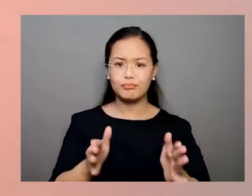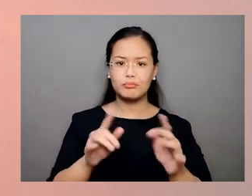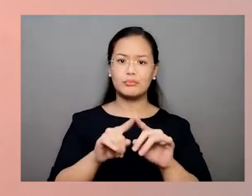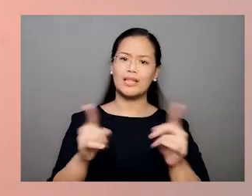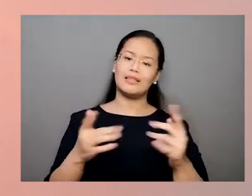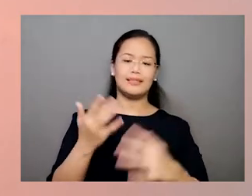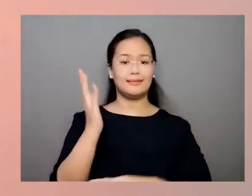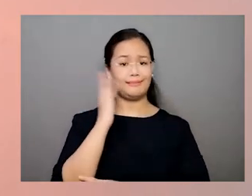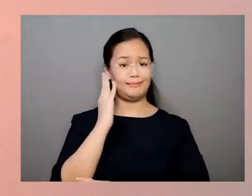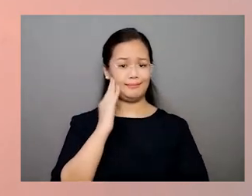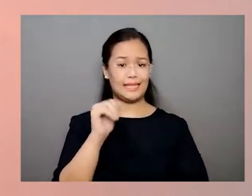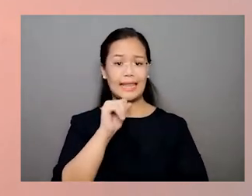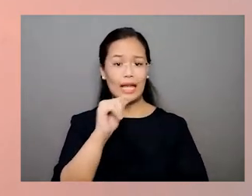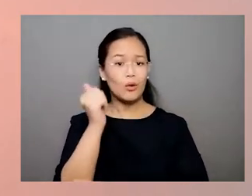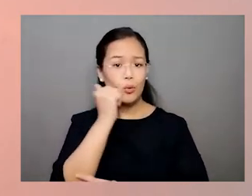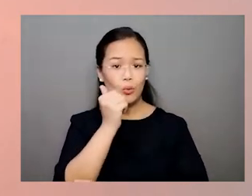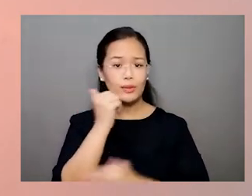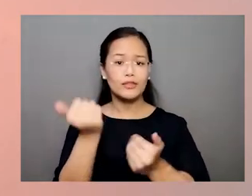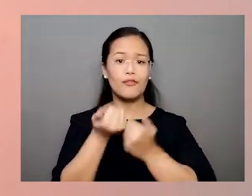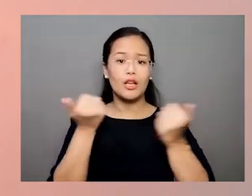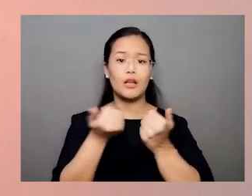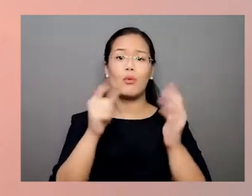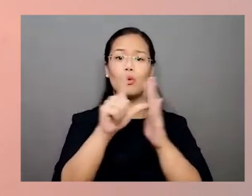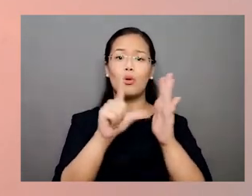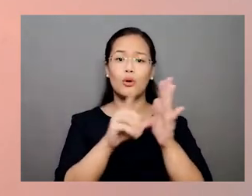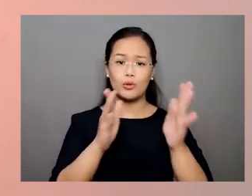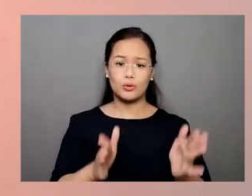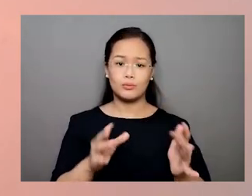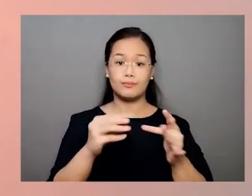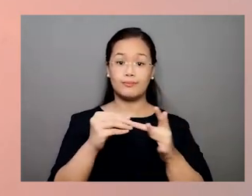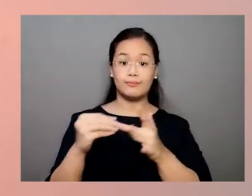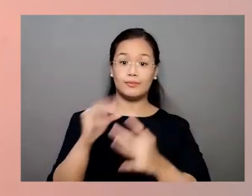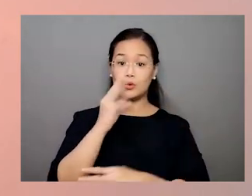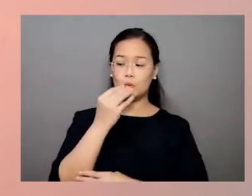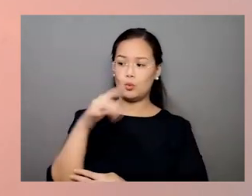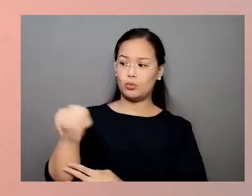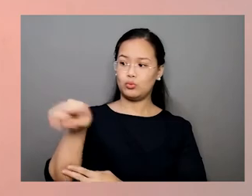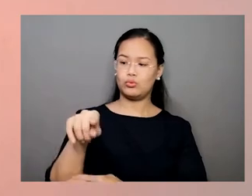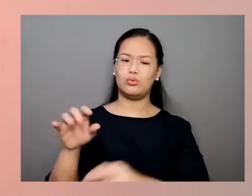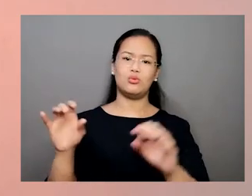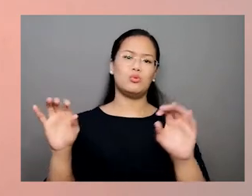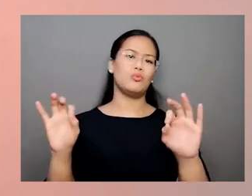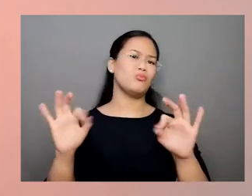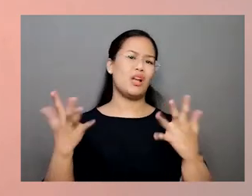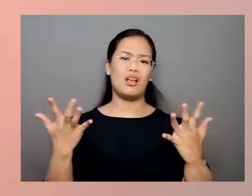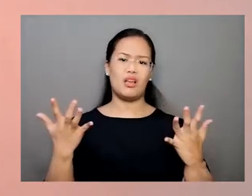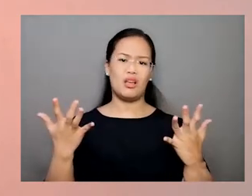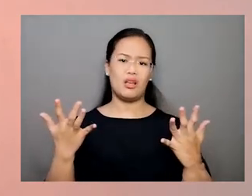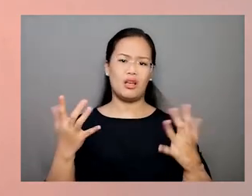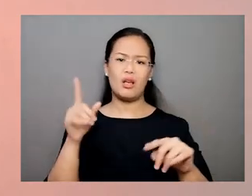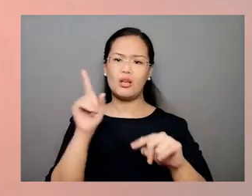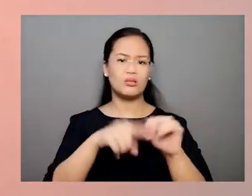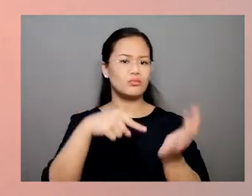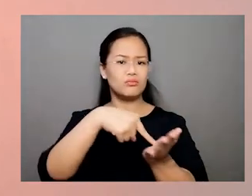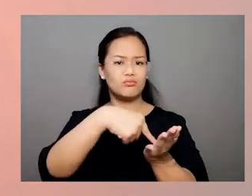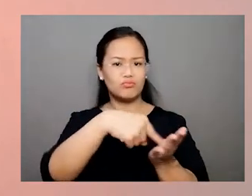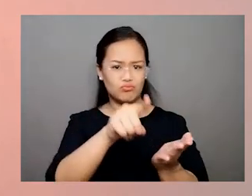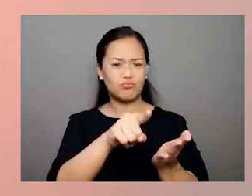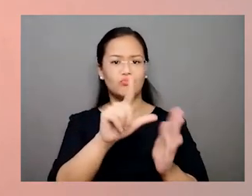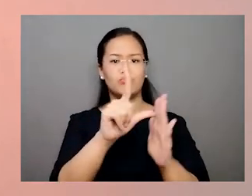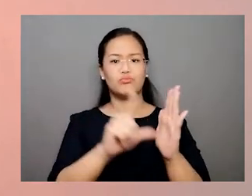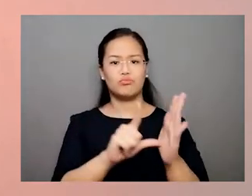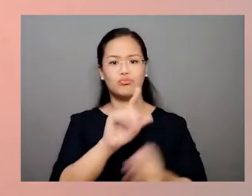know, the services of lawyers are not always available and accessible. And especially for those who do not have the financial